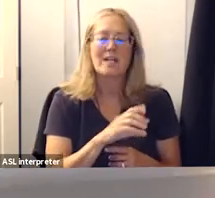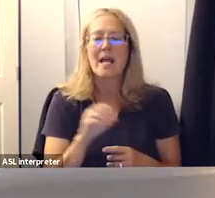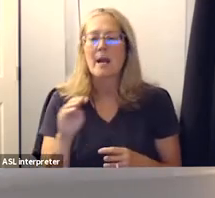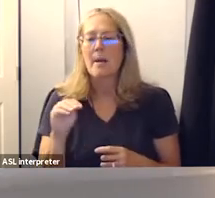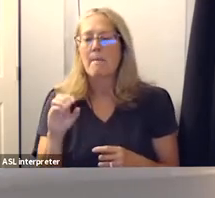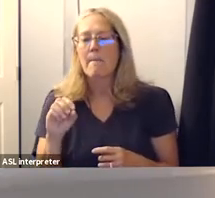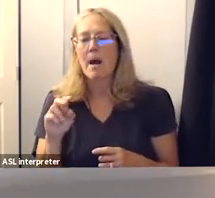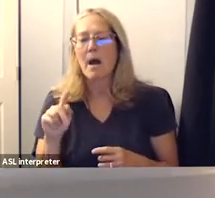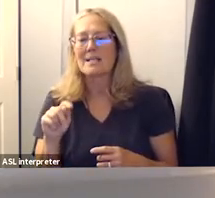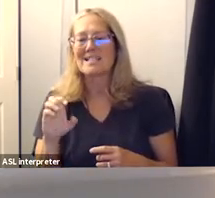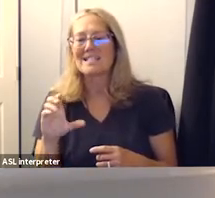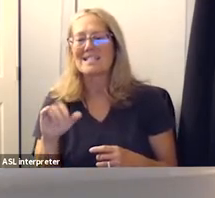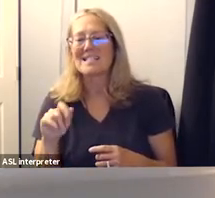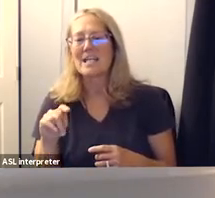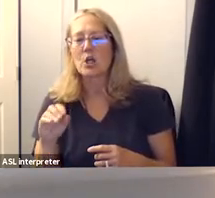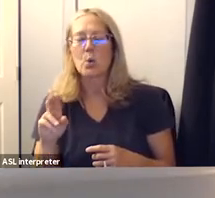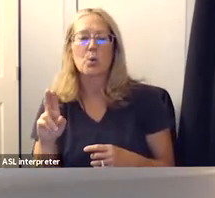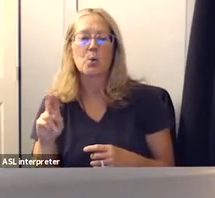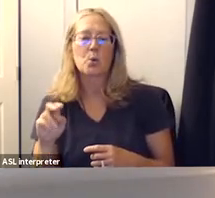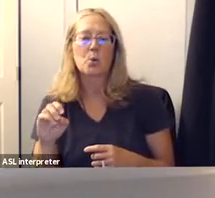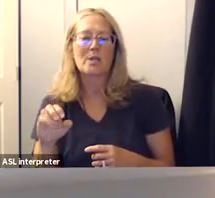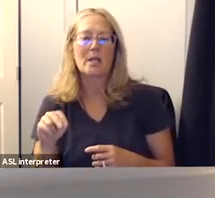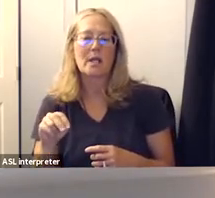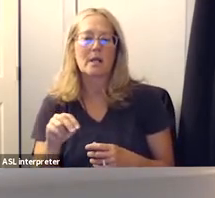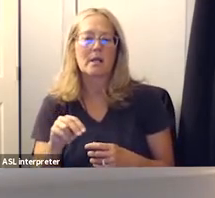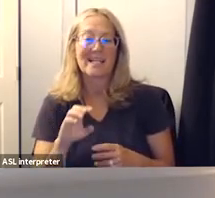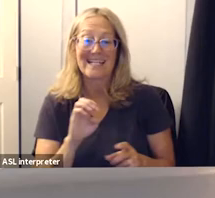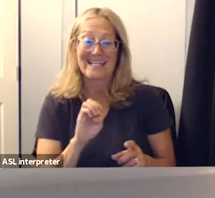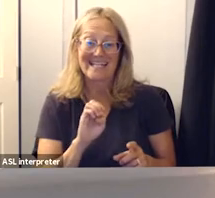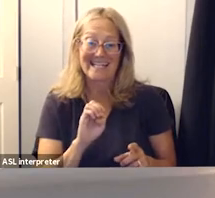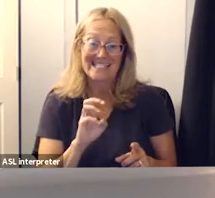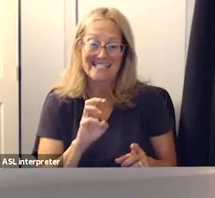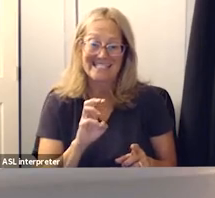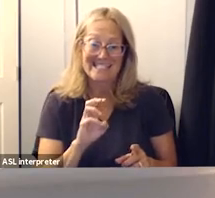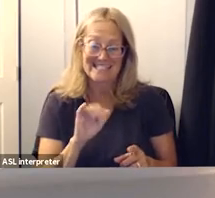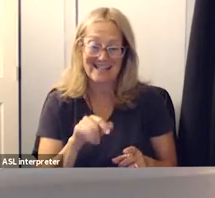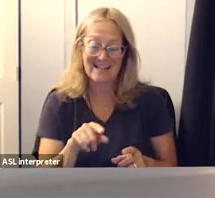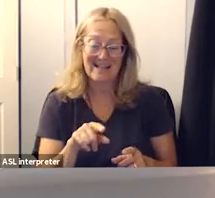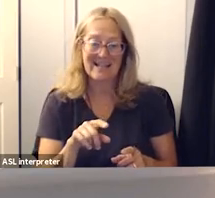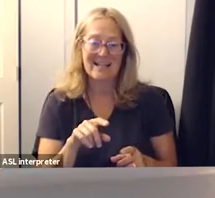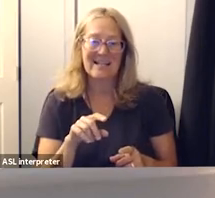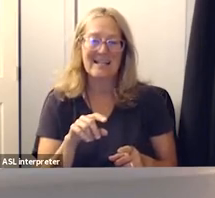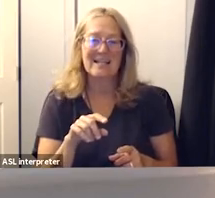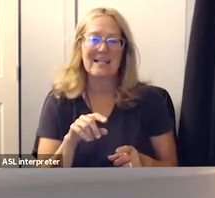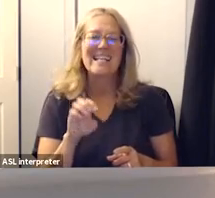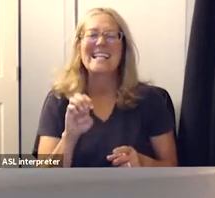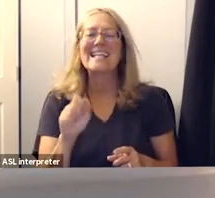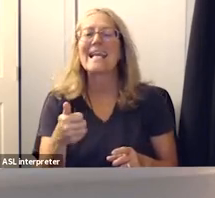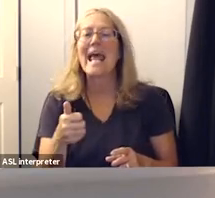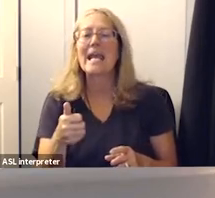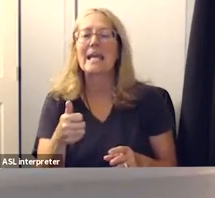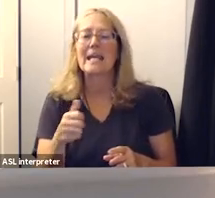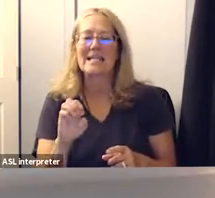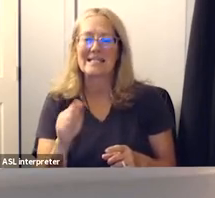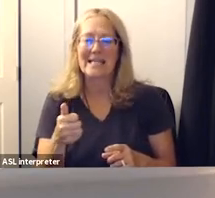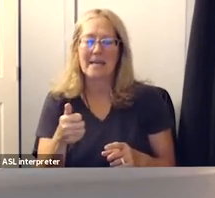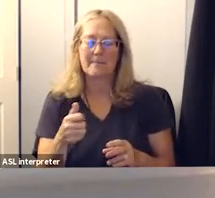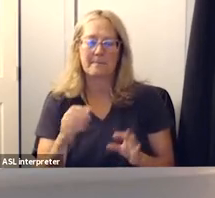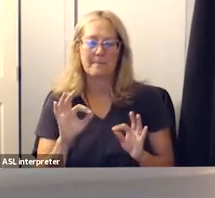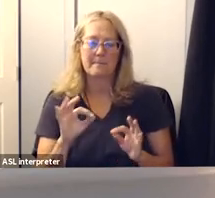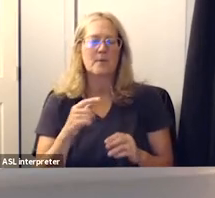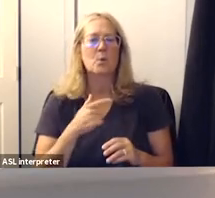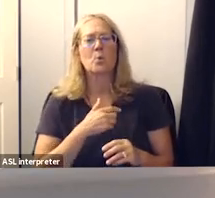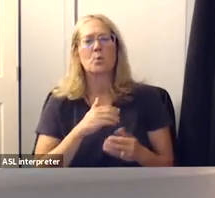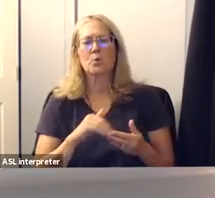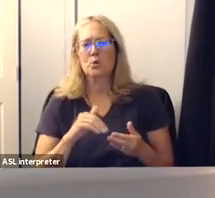yeah did you say e6 it's e10 okay it is i'm sorry yes